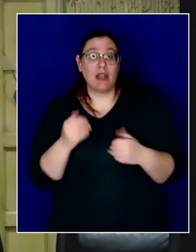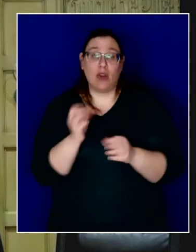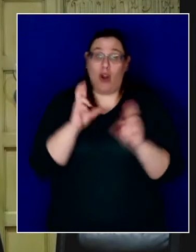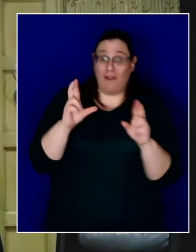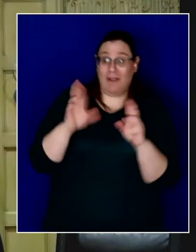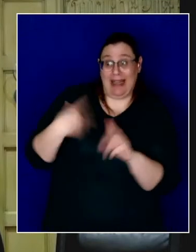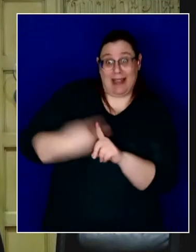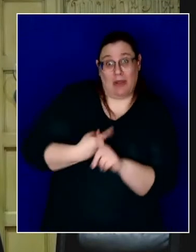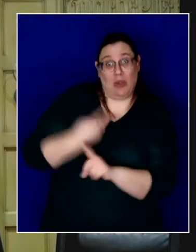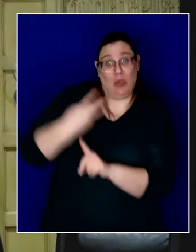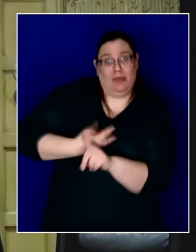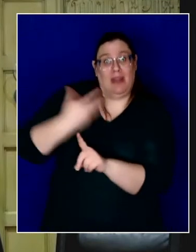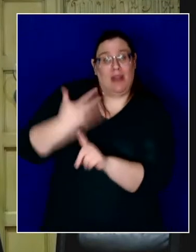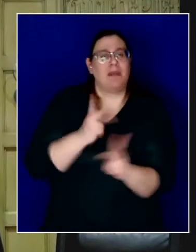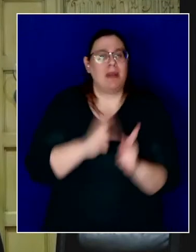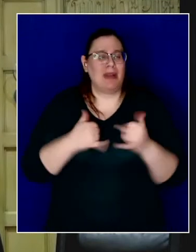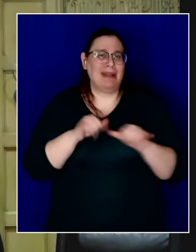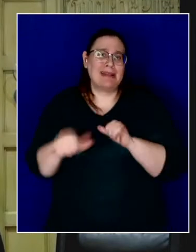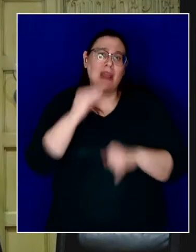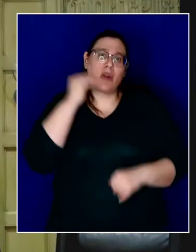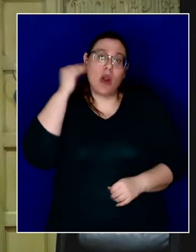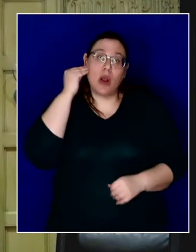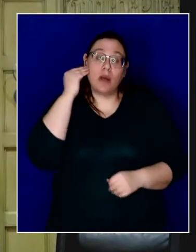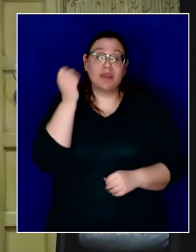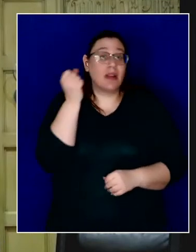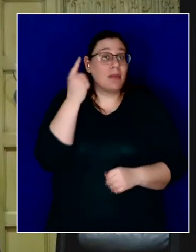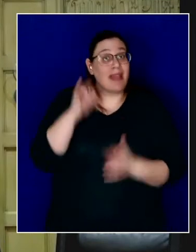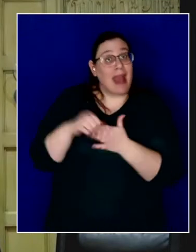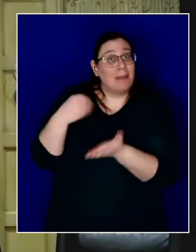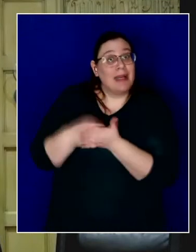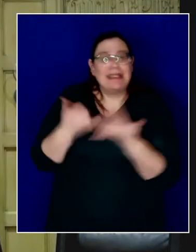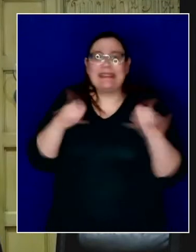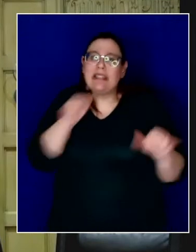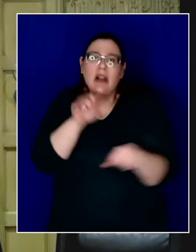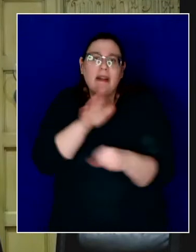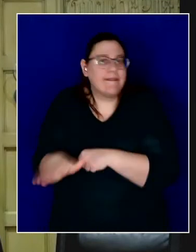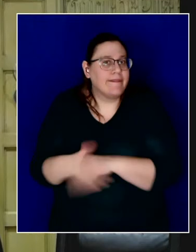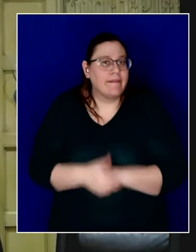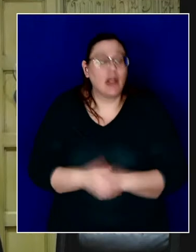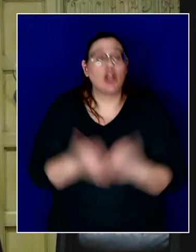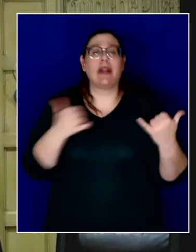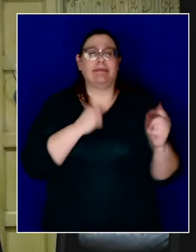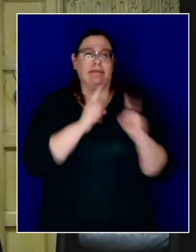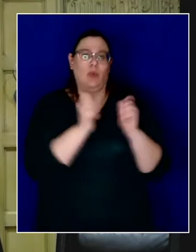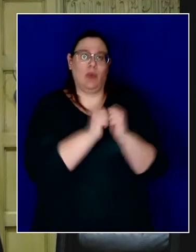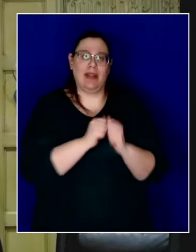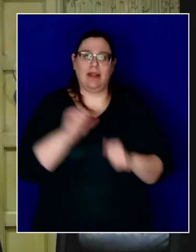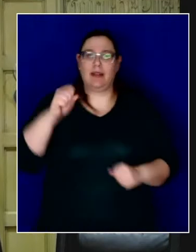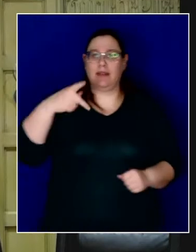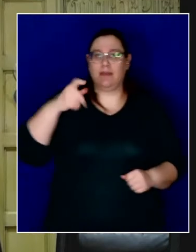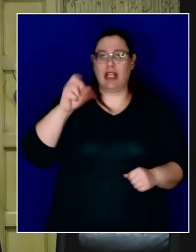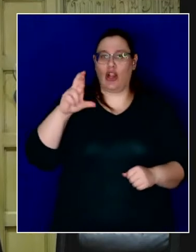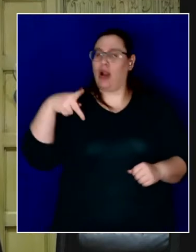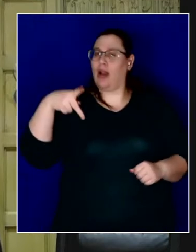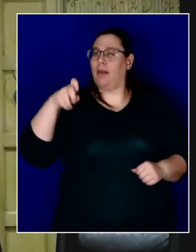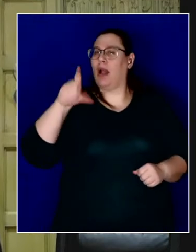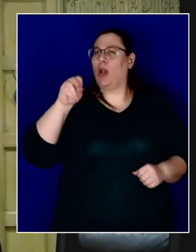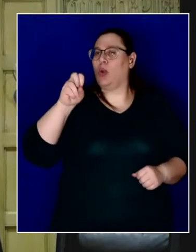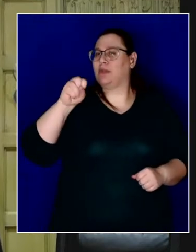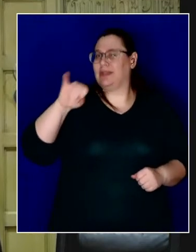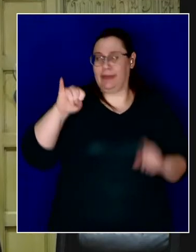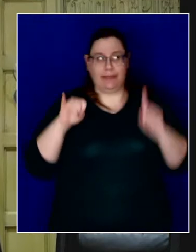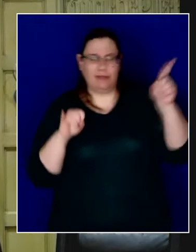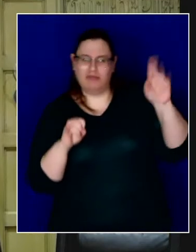month and the month after, but this package still isn't enough. And I spoke today with Speaker Pelosi. She said that the next